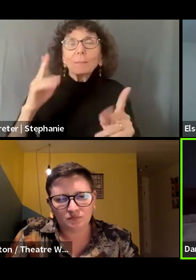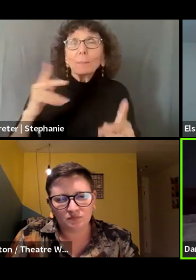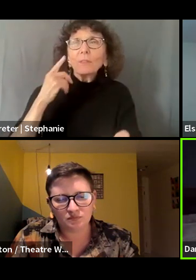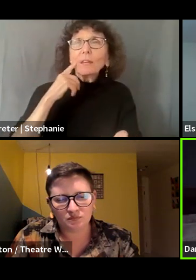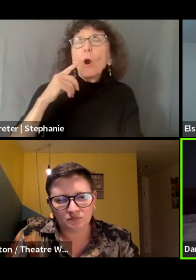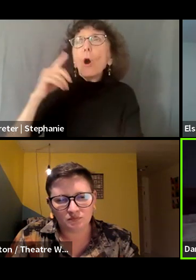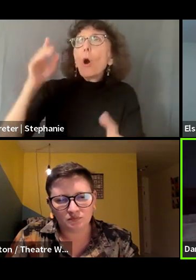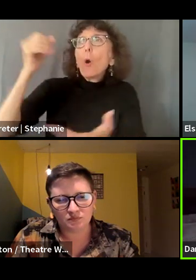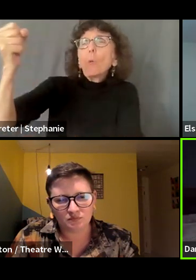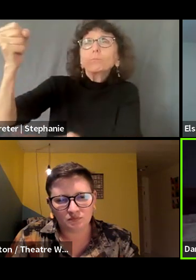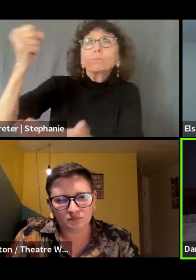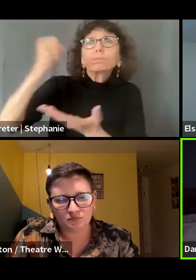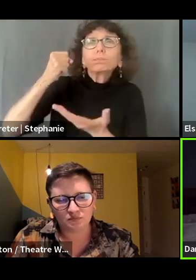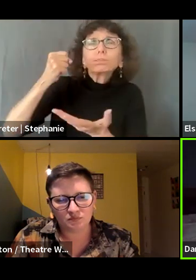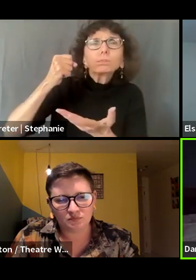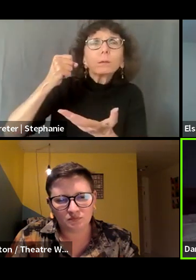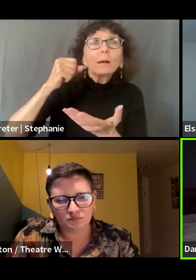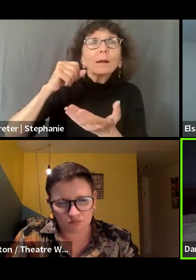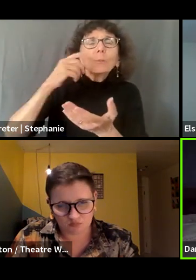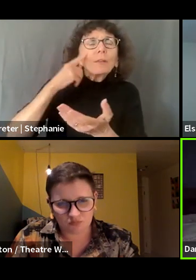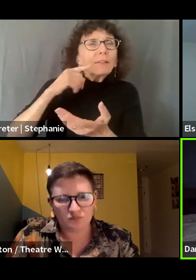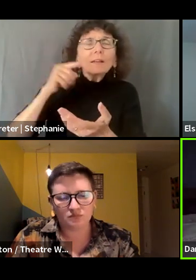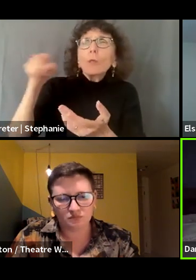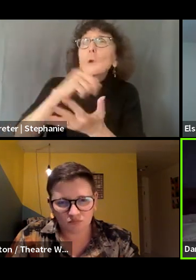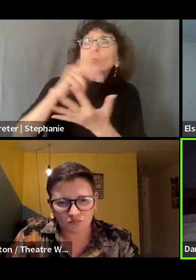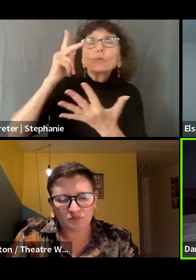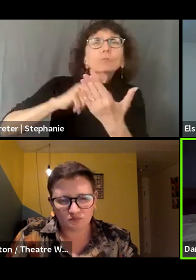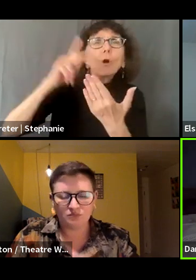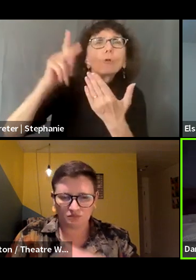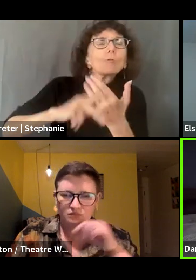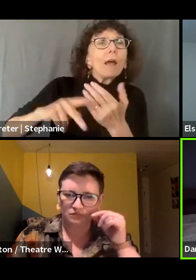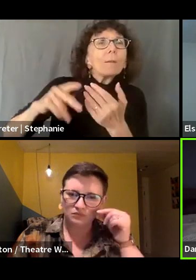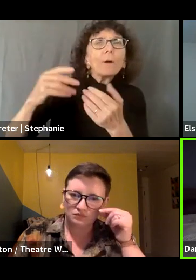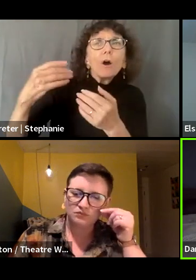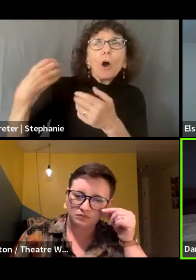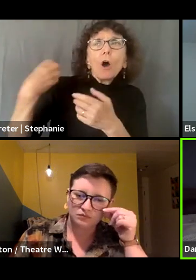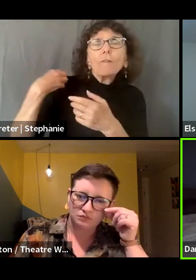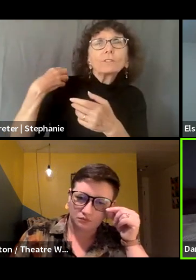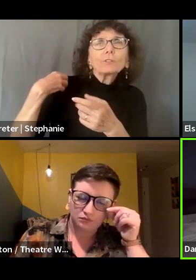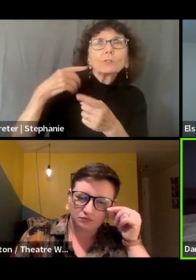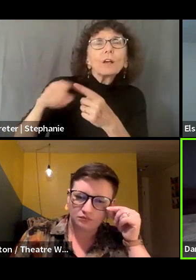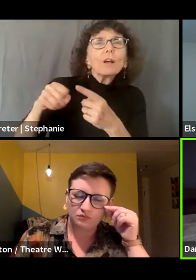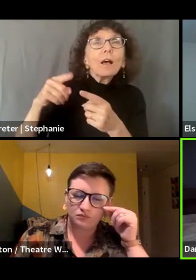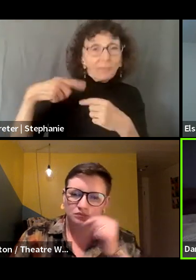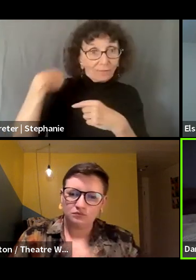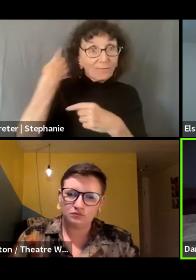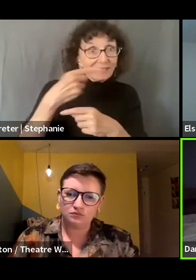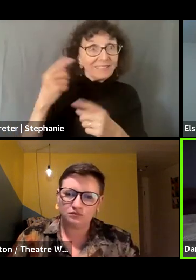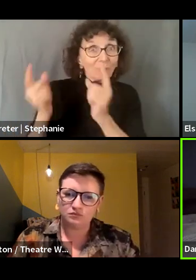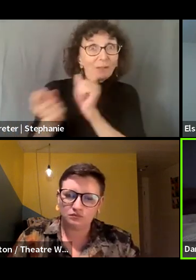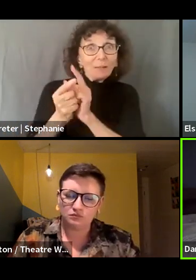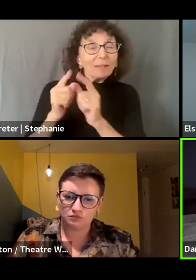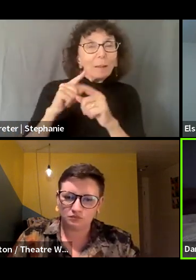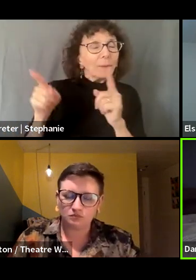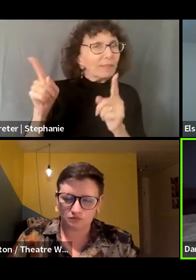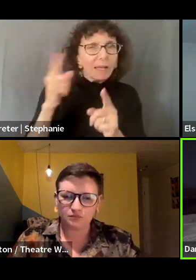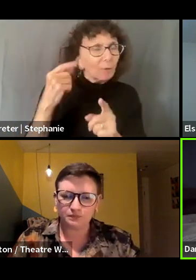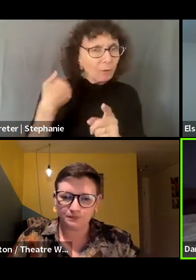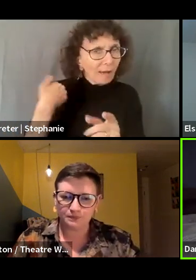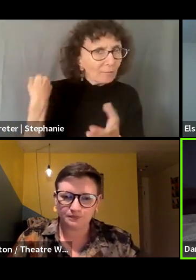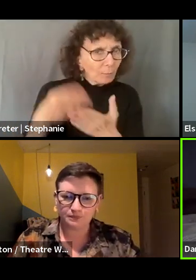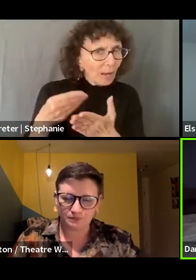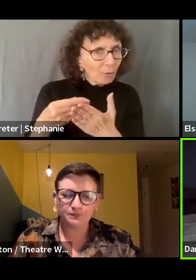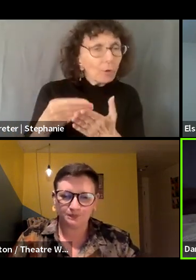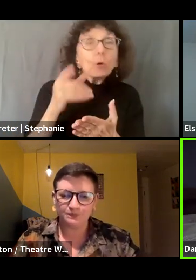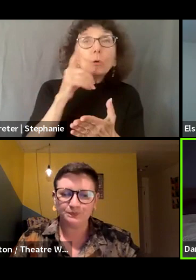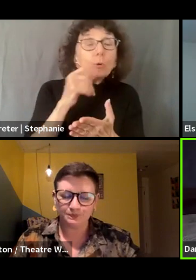we think about who are our program officers. Well, they're the face of those organizations. They're not actually the people that ultimately hold the power, right? That's the owning